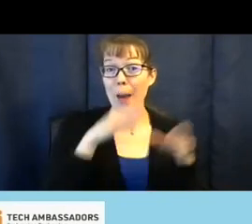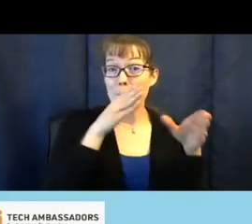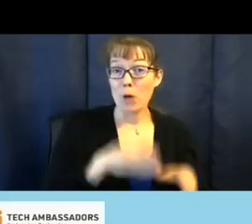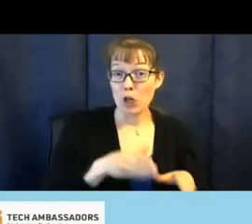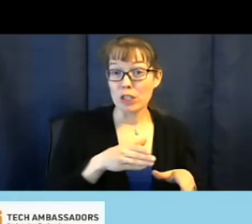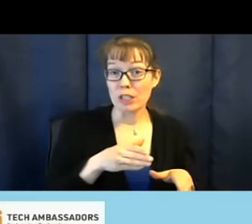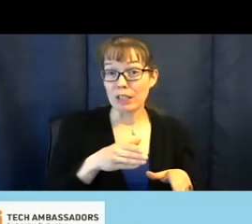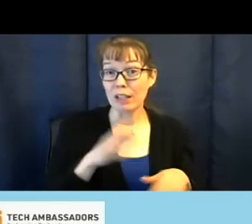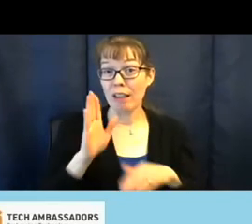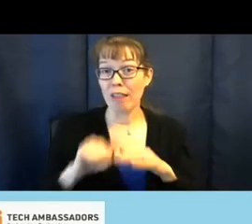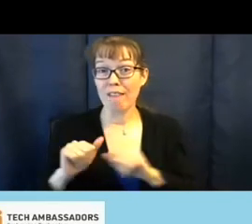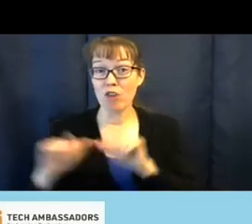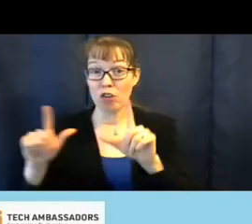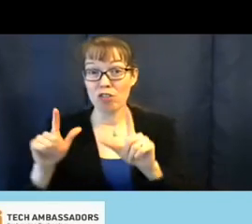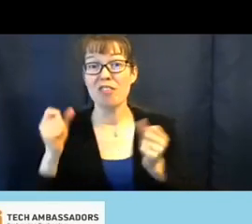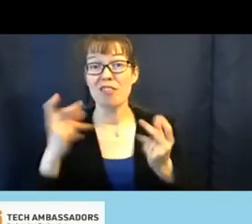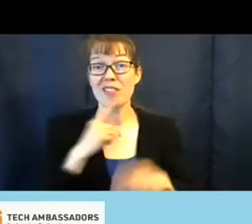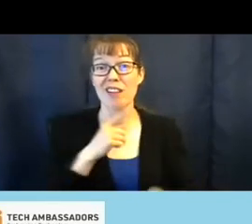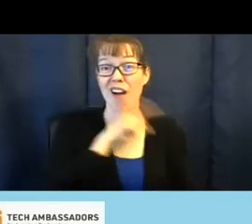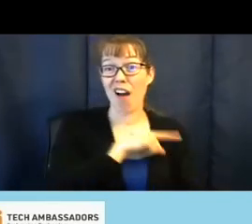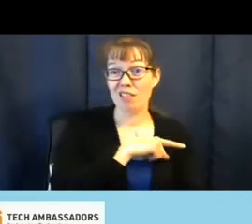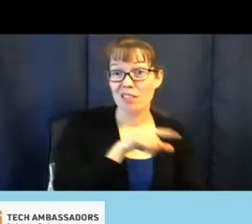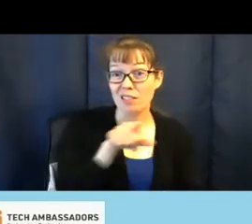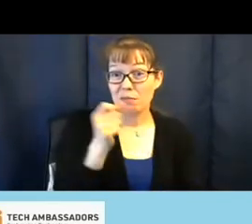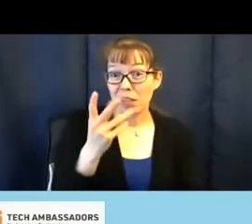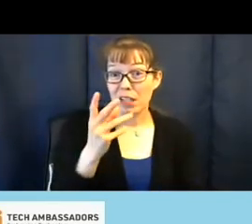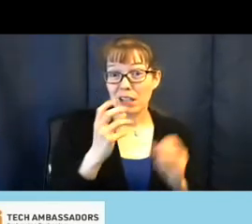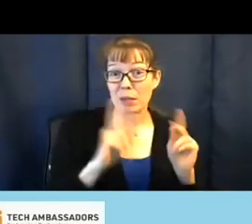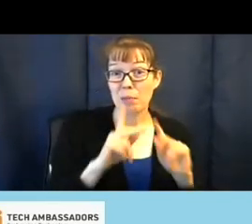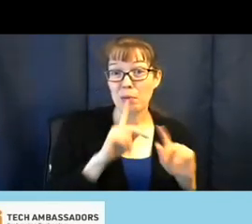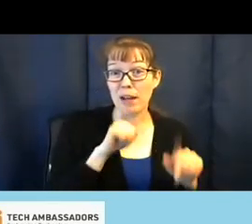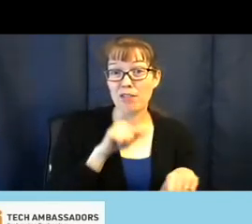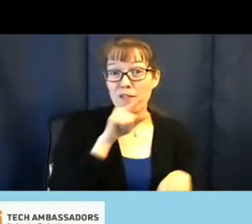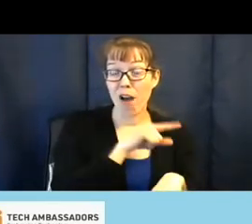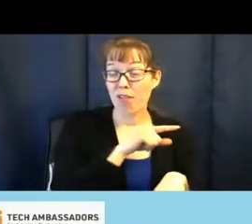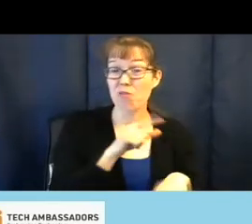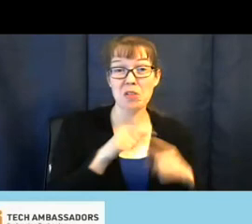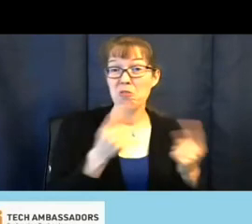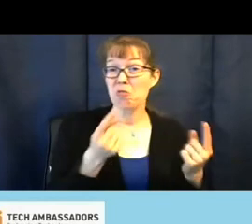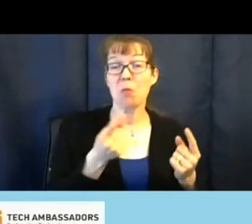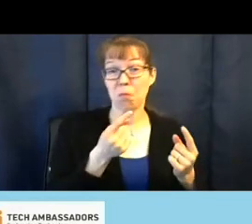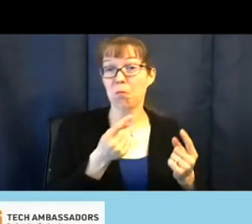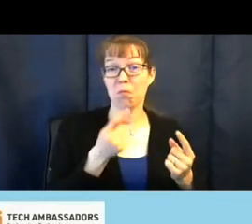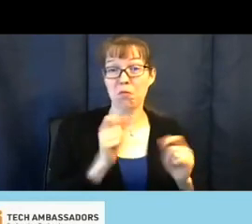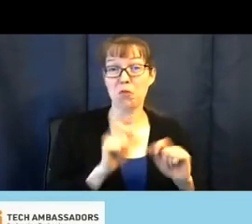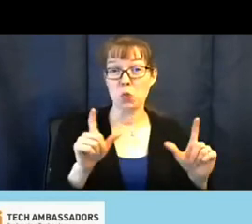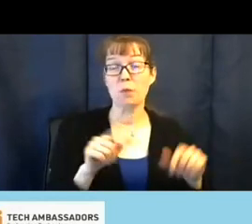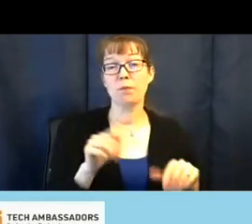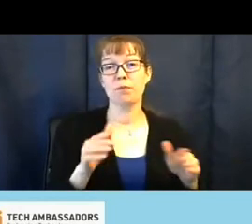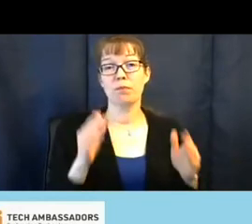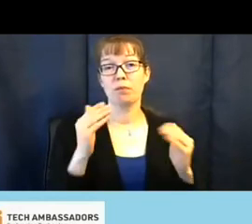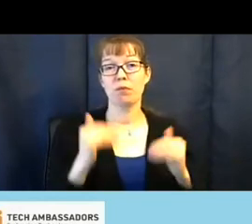We actually had more people answer false to that. Pretty interesting. For virtual events, I would prefer the following split